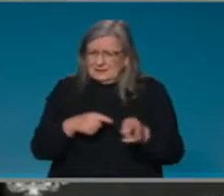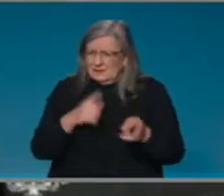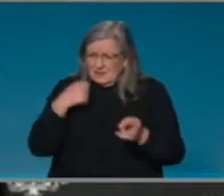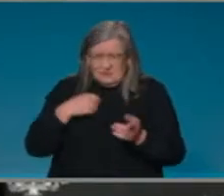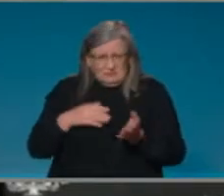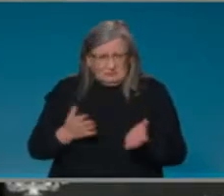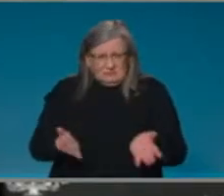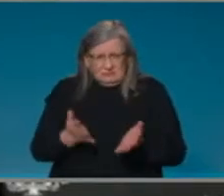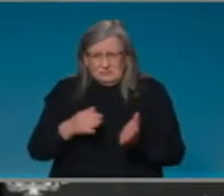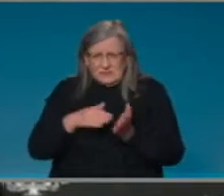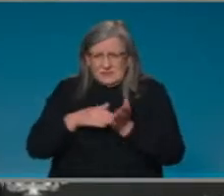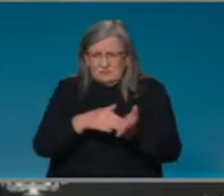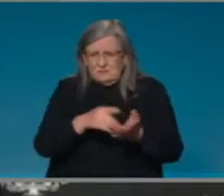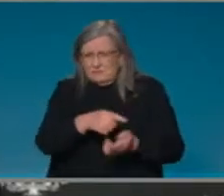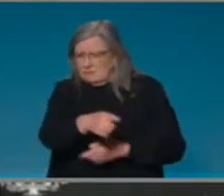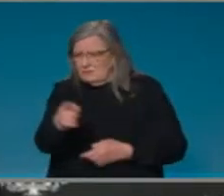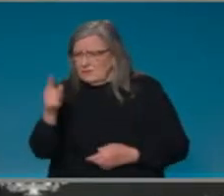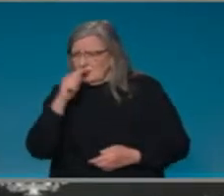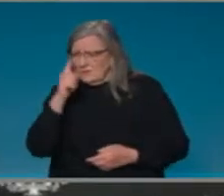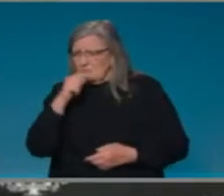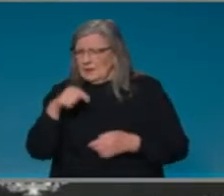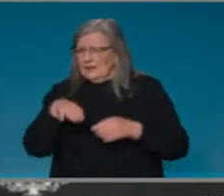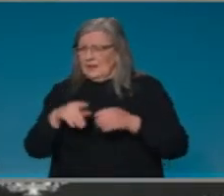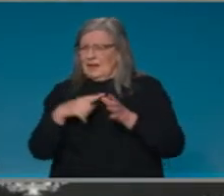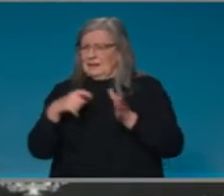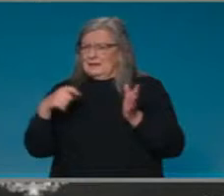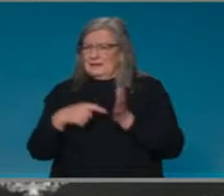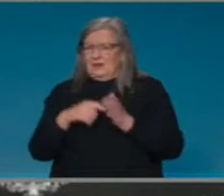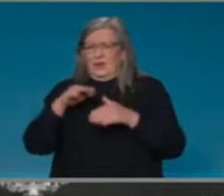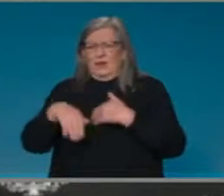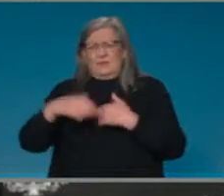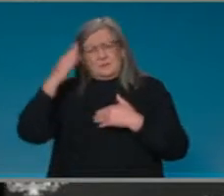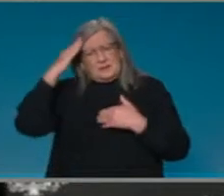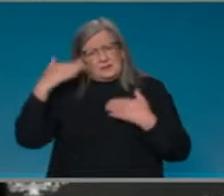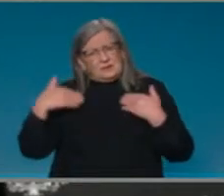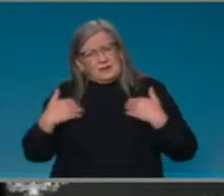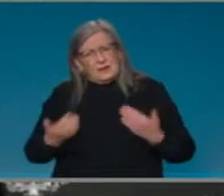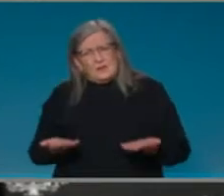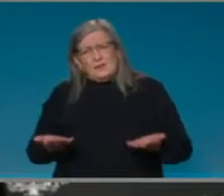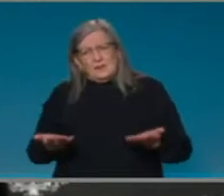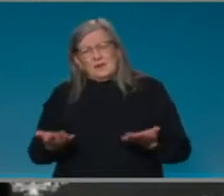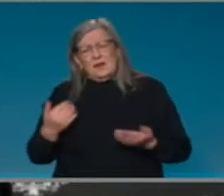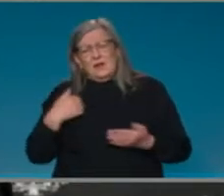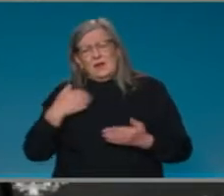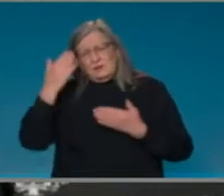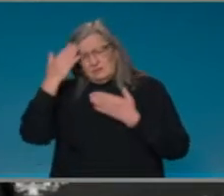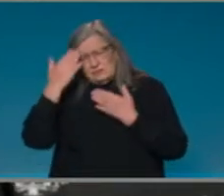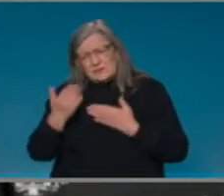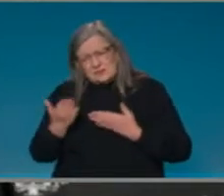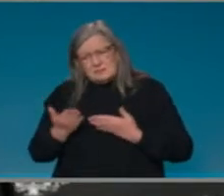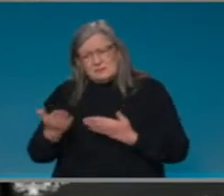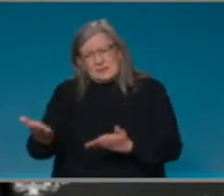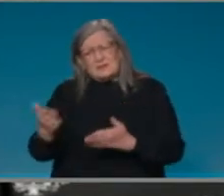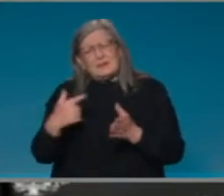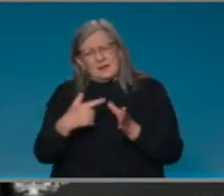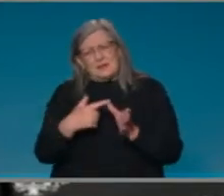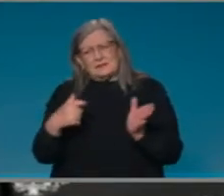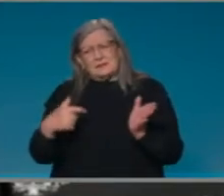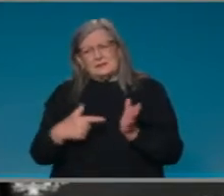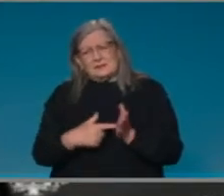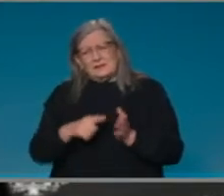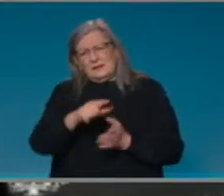ACT. I respect completely the decision of the ACT. Their vaccination rate is now